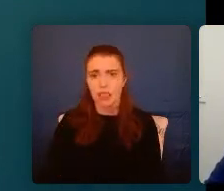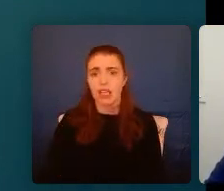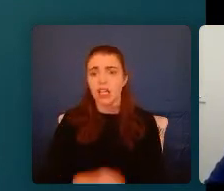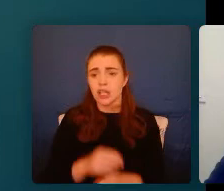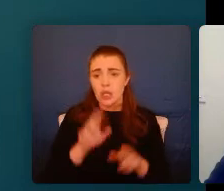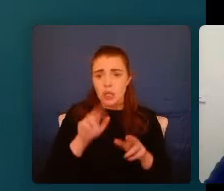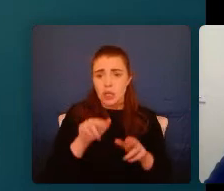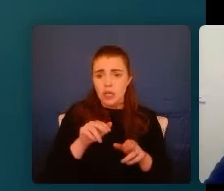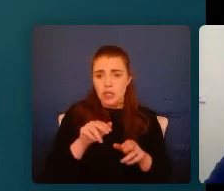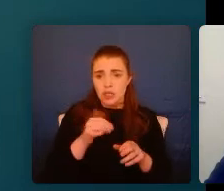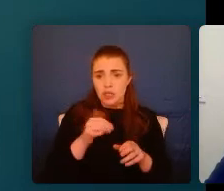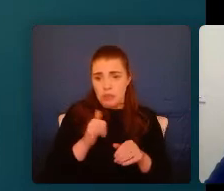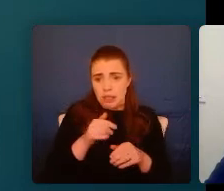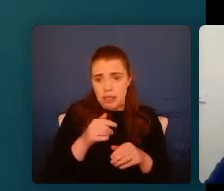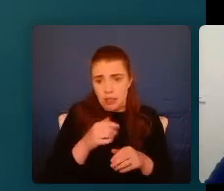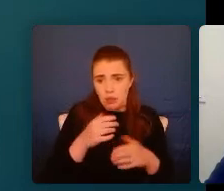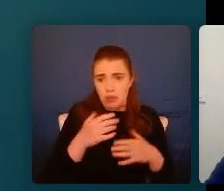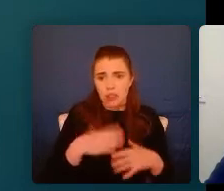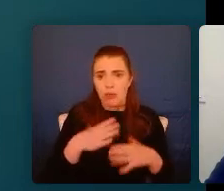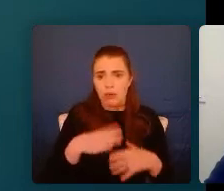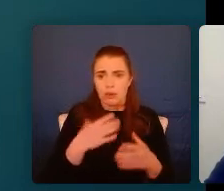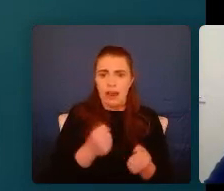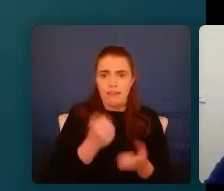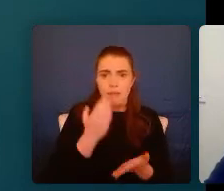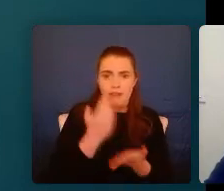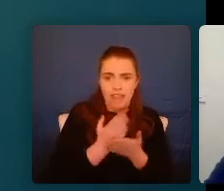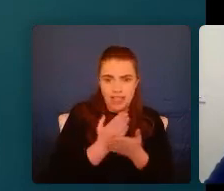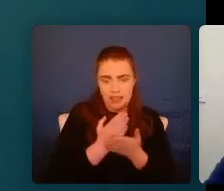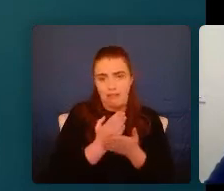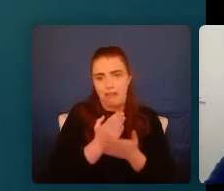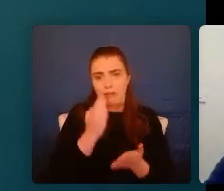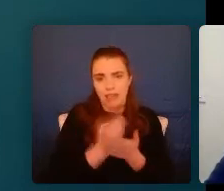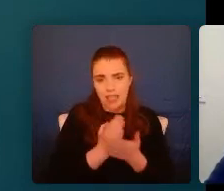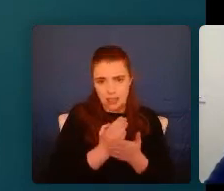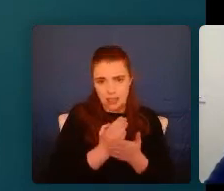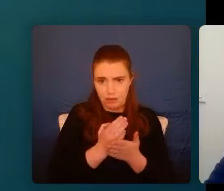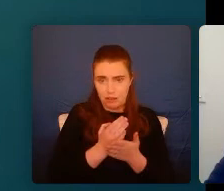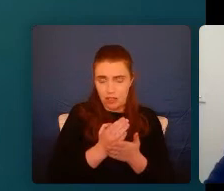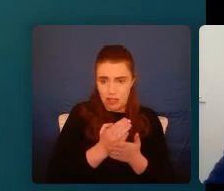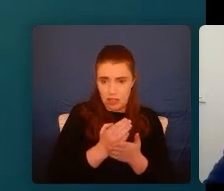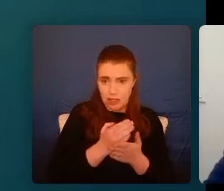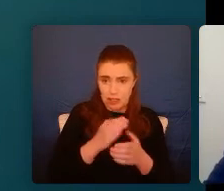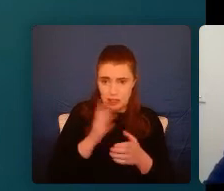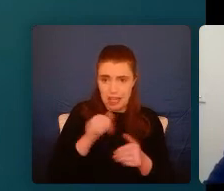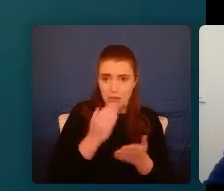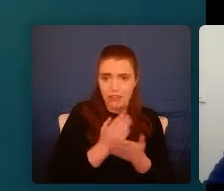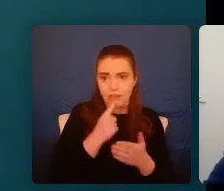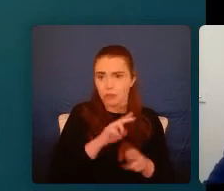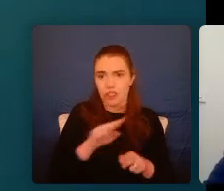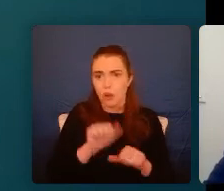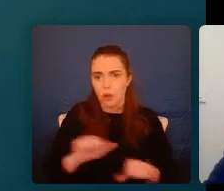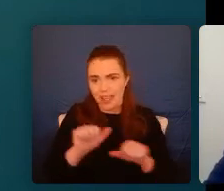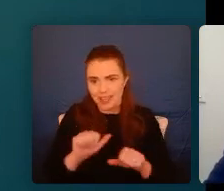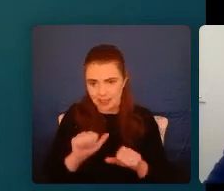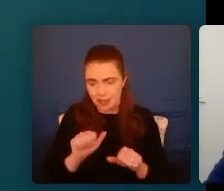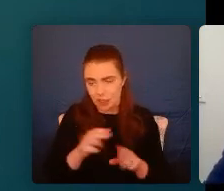we could do something about, but that we wait till afterwards to try and support people through the trauma after it's occurred. So really, if we want to